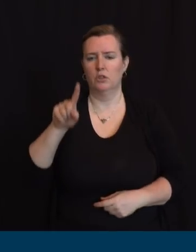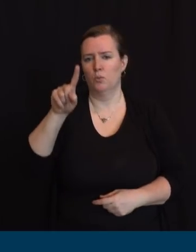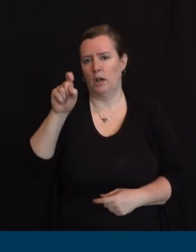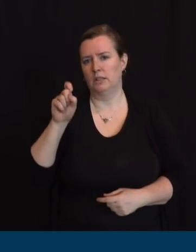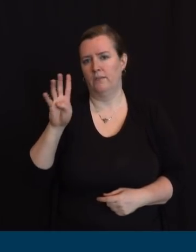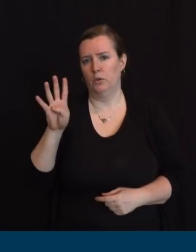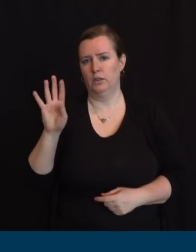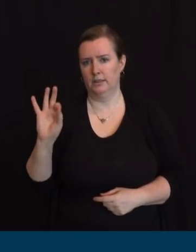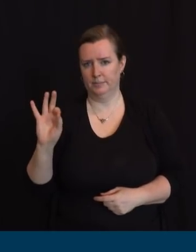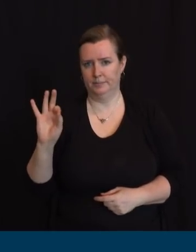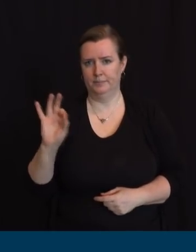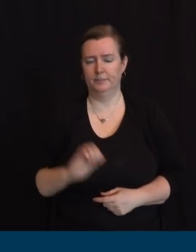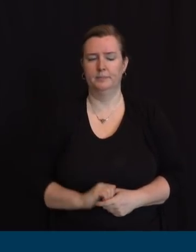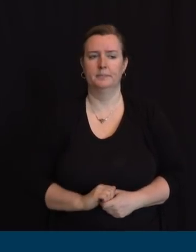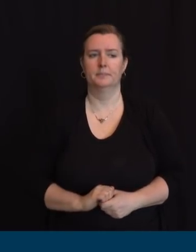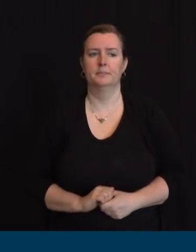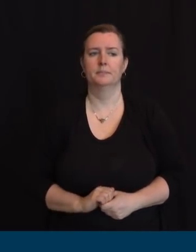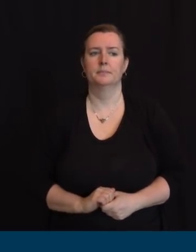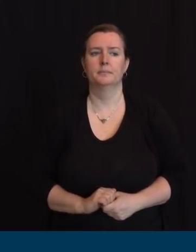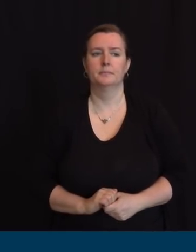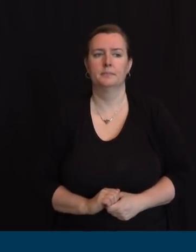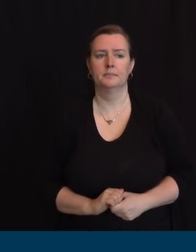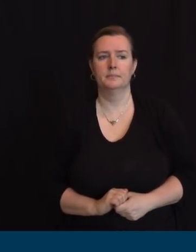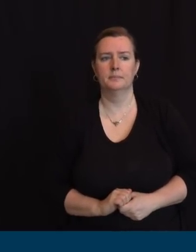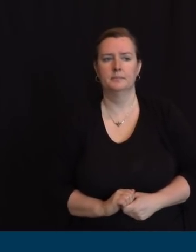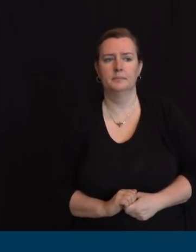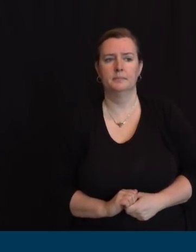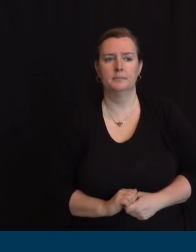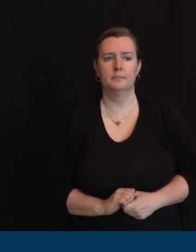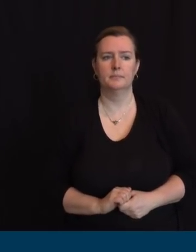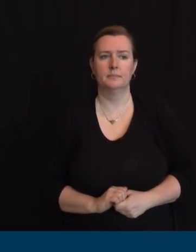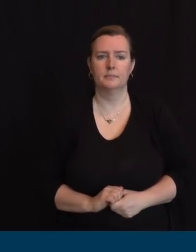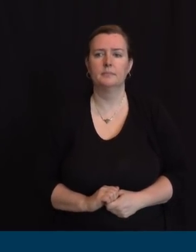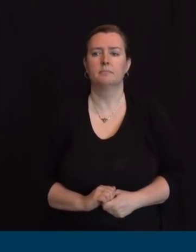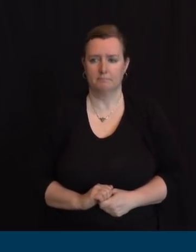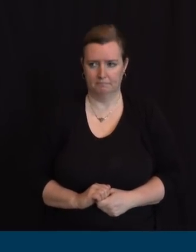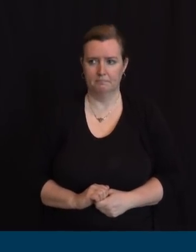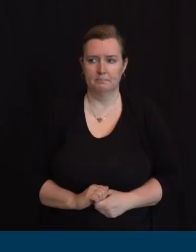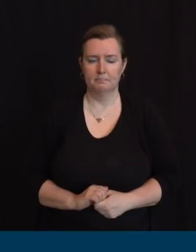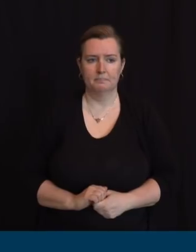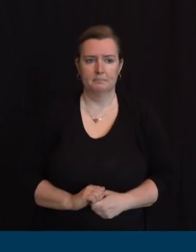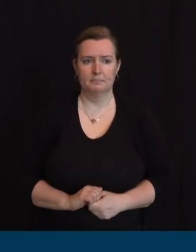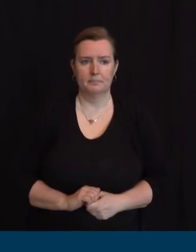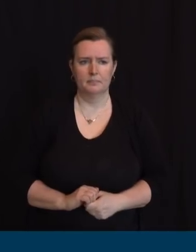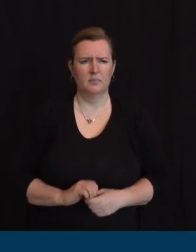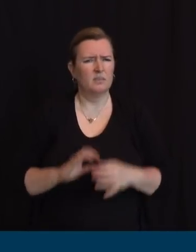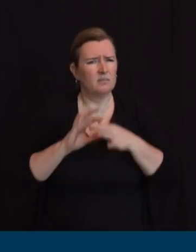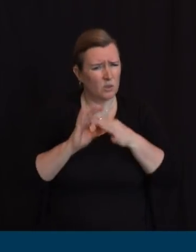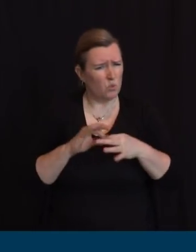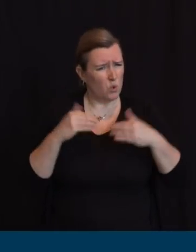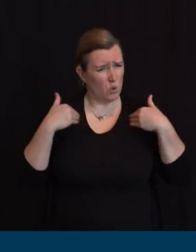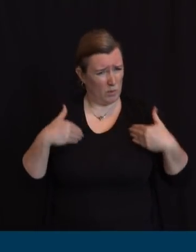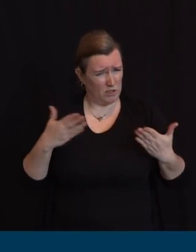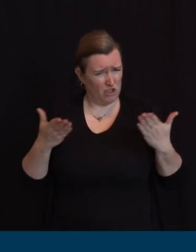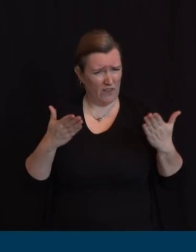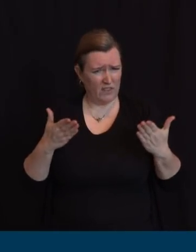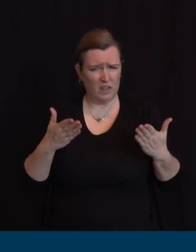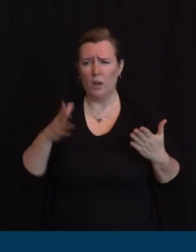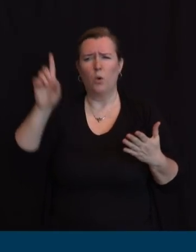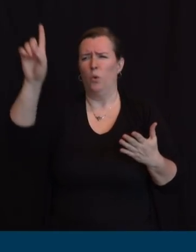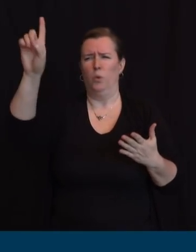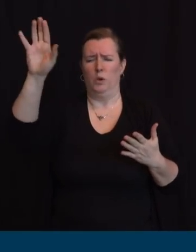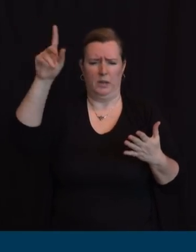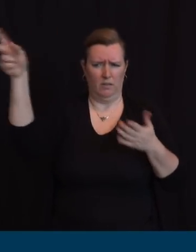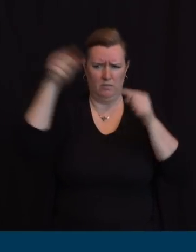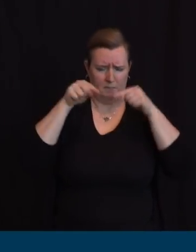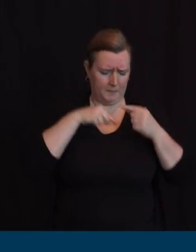Brent, your question on human services, I apologize. It was, hold on, I'm getting, if this is the state human